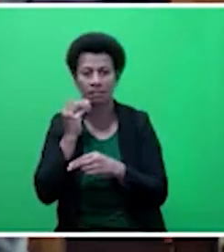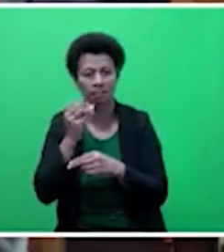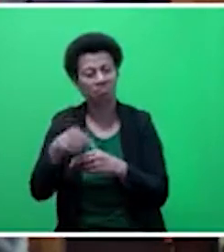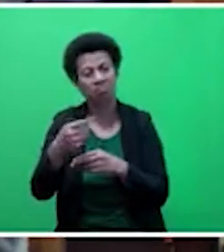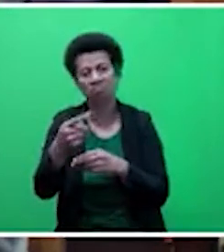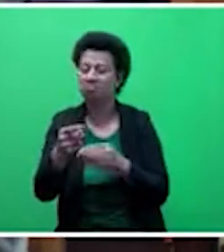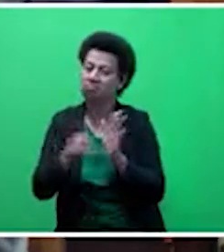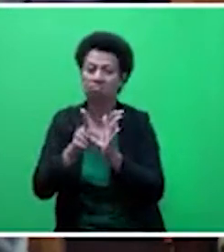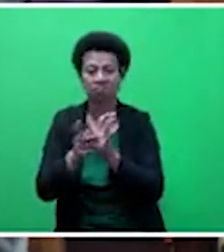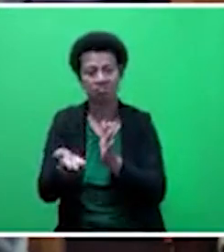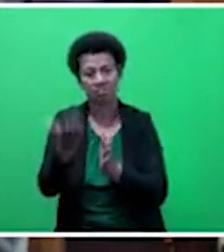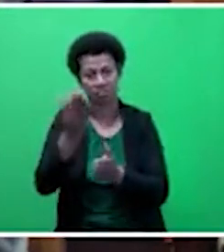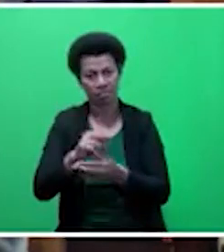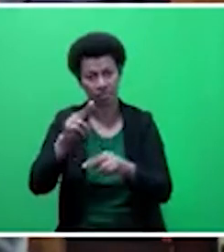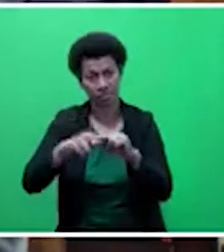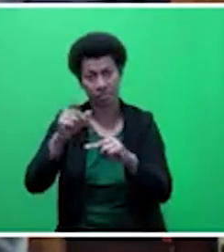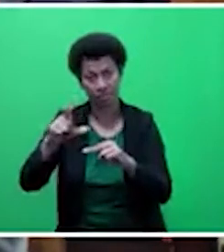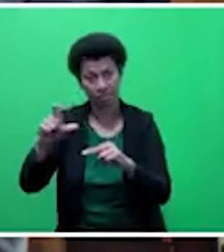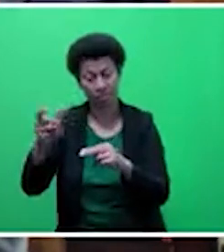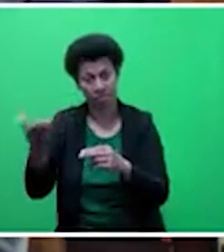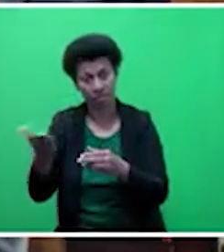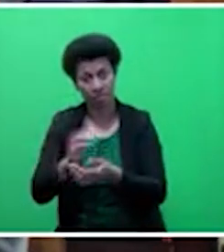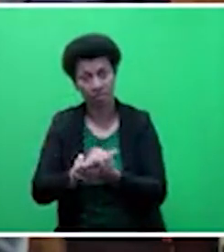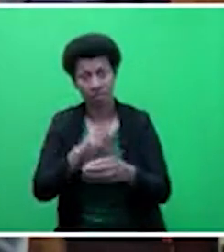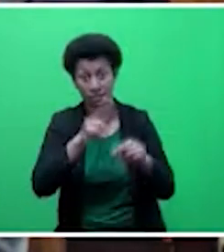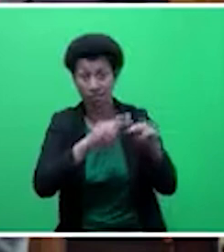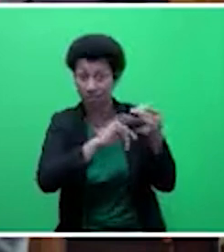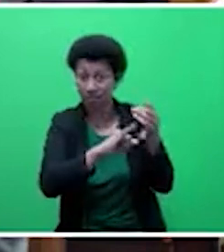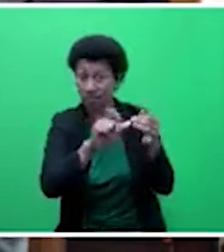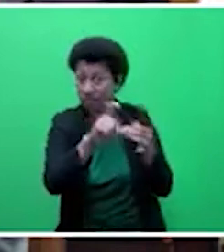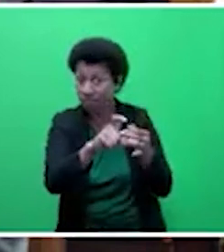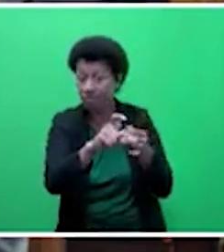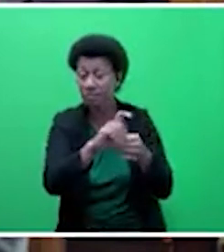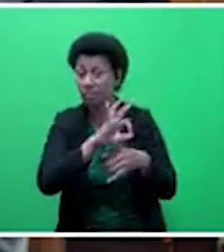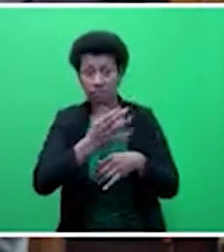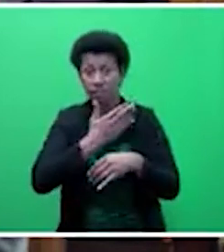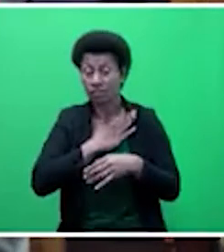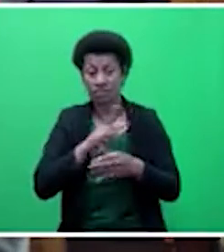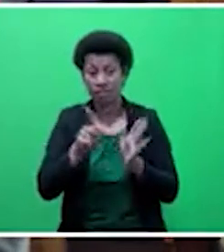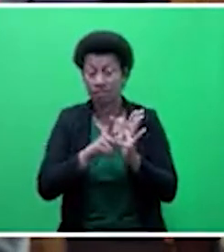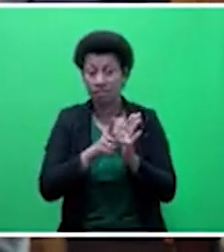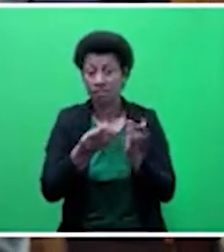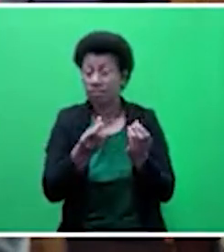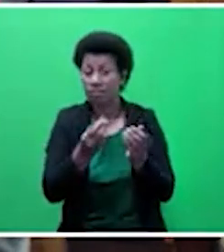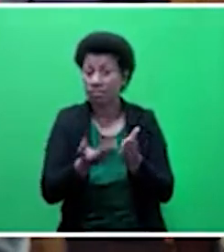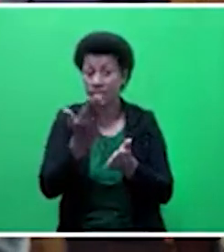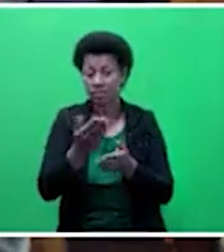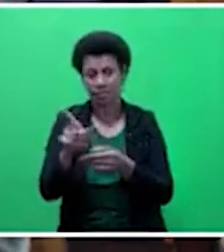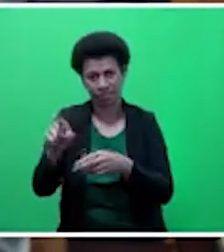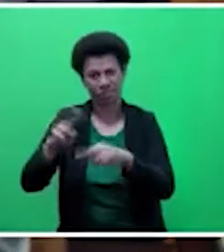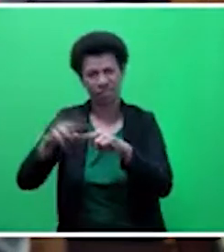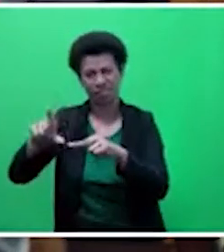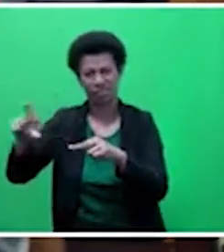as high as what FSC wanted, but they actually still gave them price price. We could have done a political shoddy job here. If we had